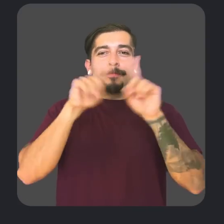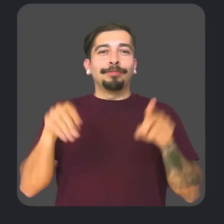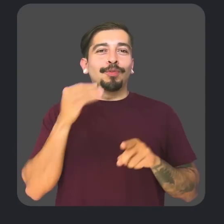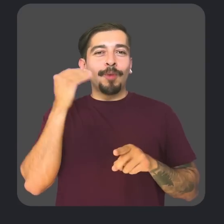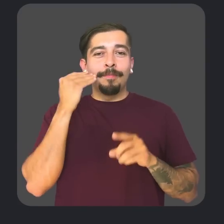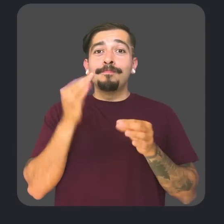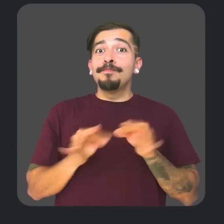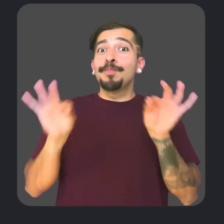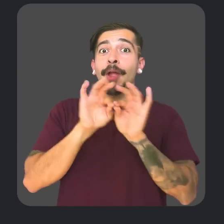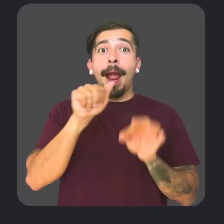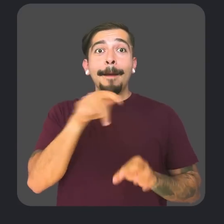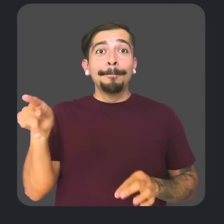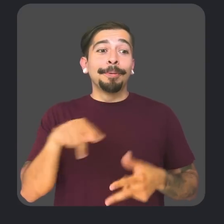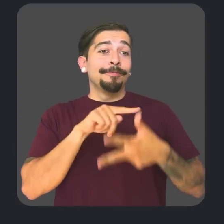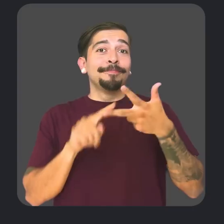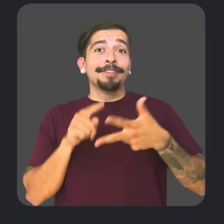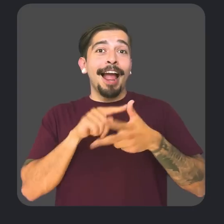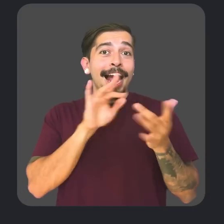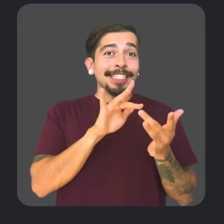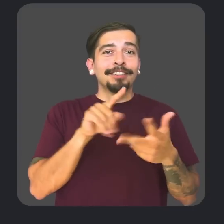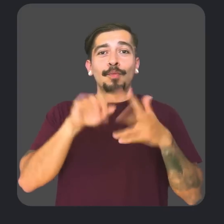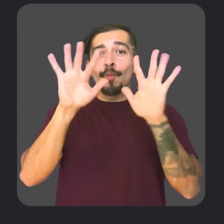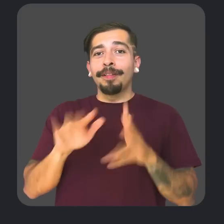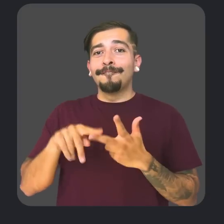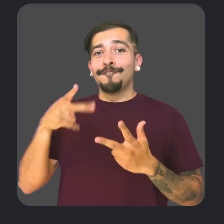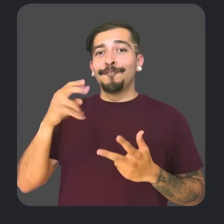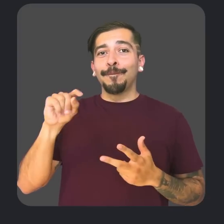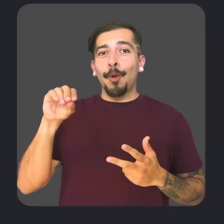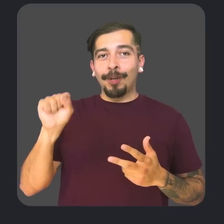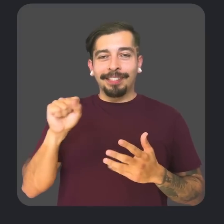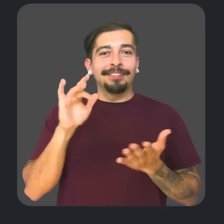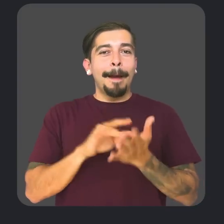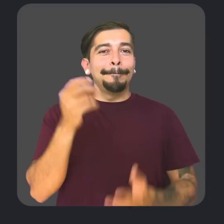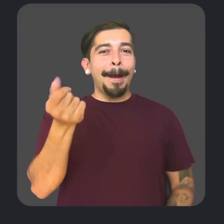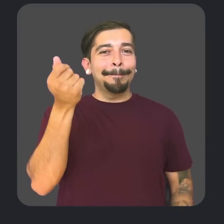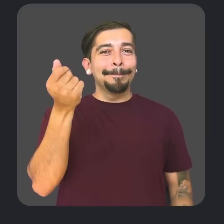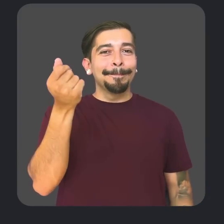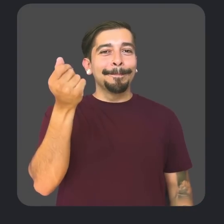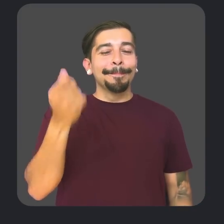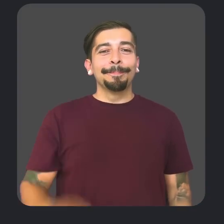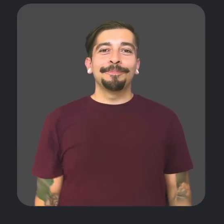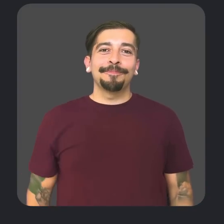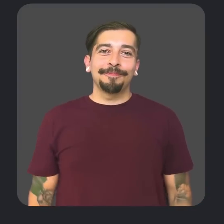home screen layout, so important apps, like contacts, weather, and photos, are just a tap away.